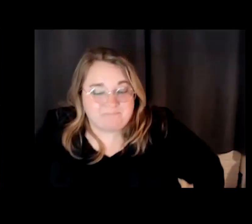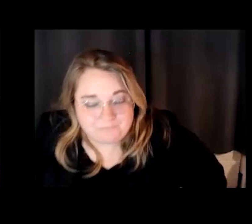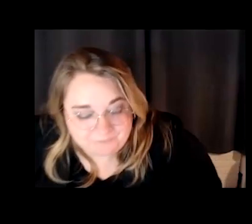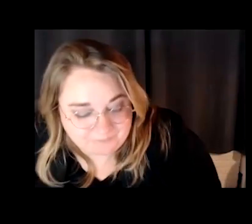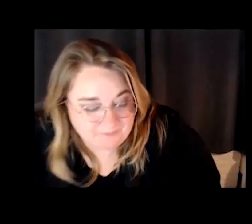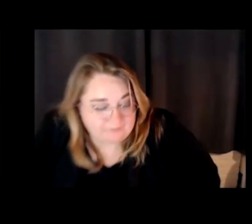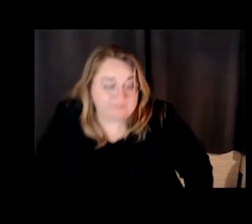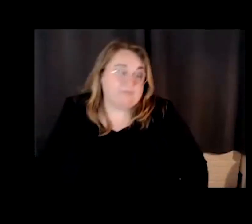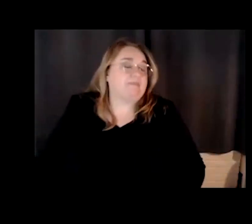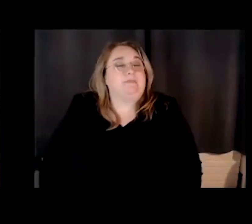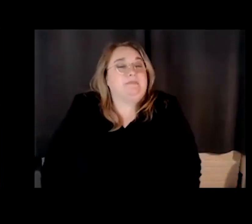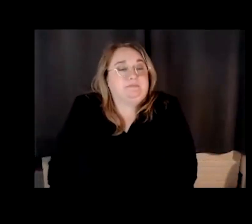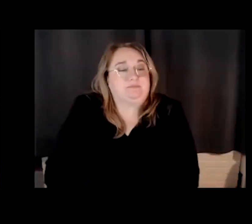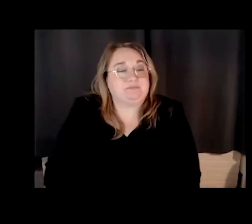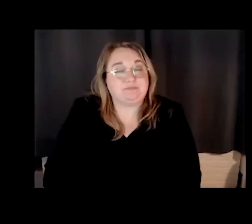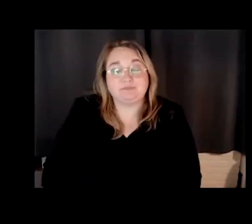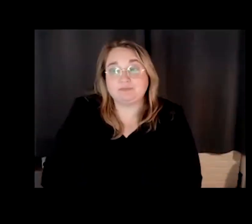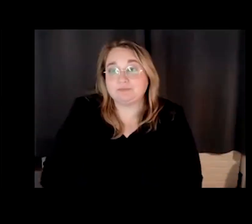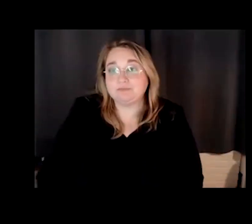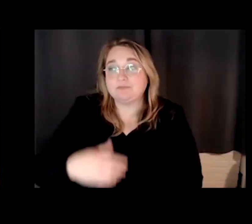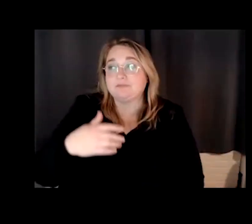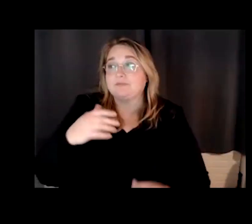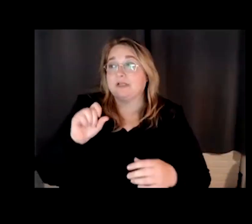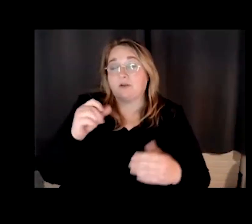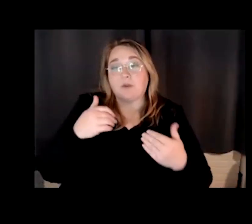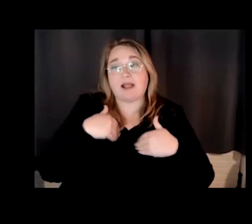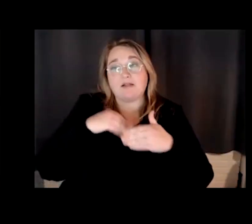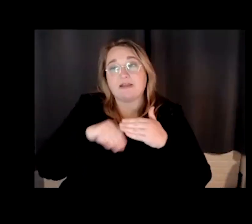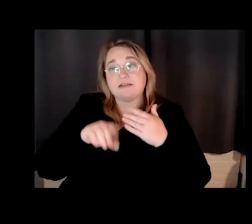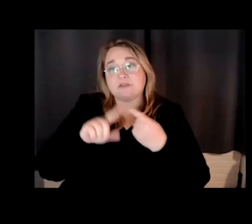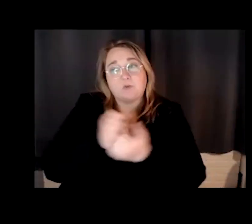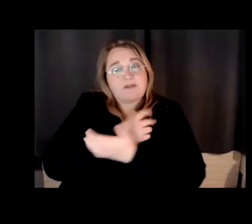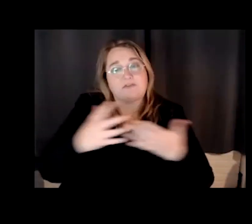Yeah, we have access to everything. we?